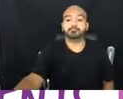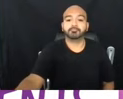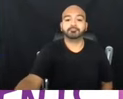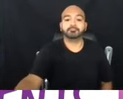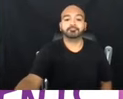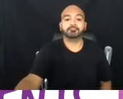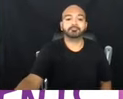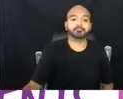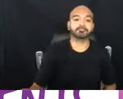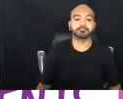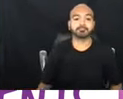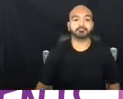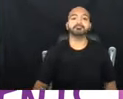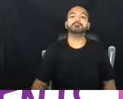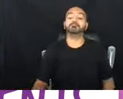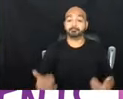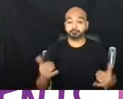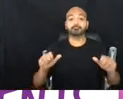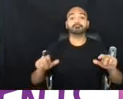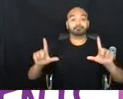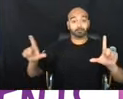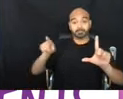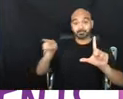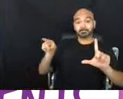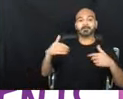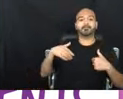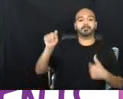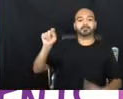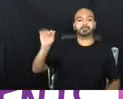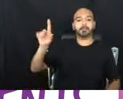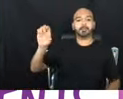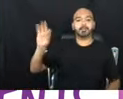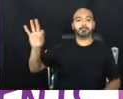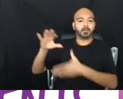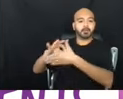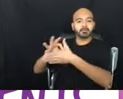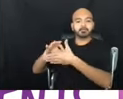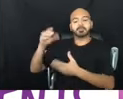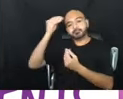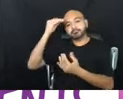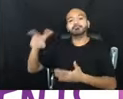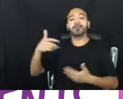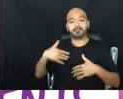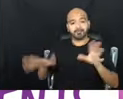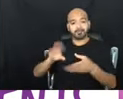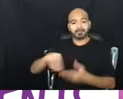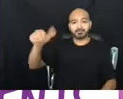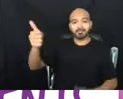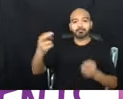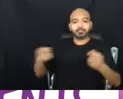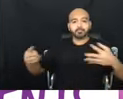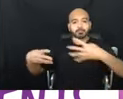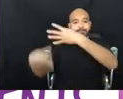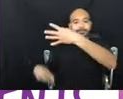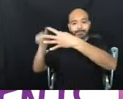screen a table of content and that just kind of lays out the 10 resources that are included in this guide.